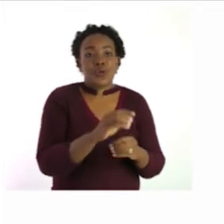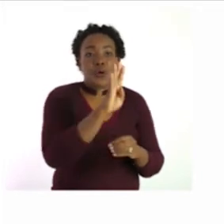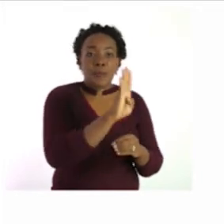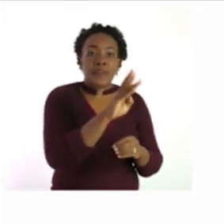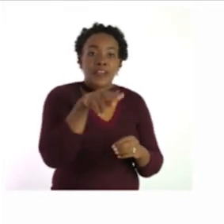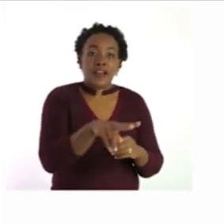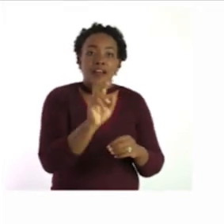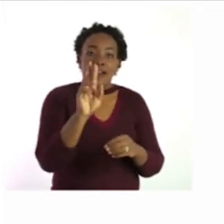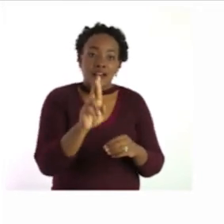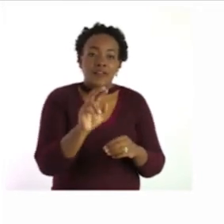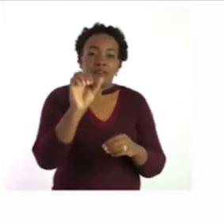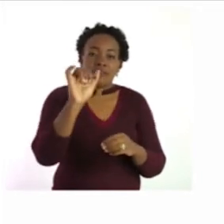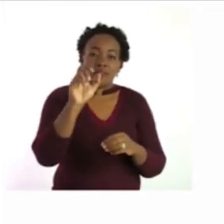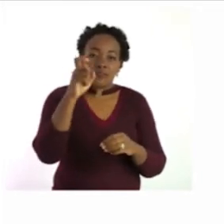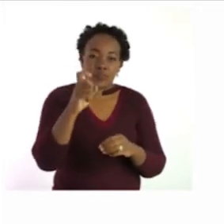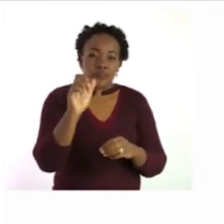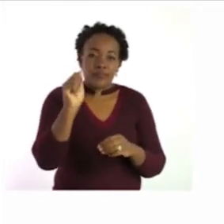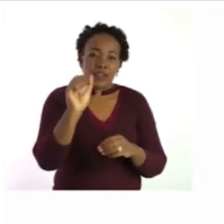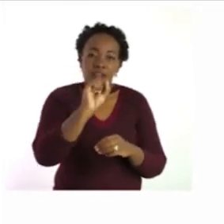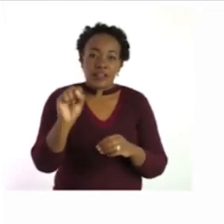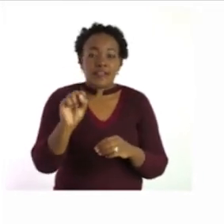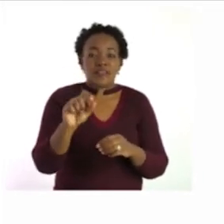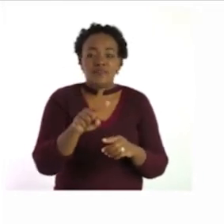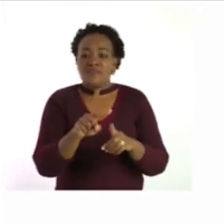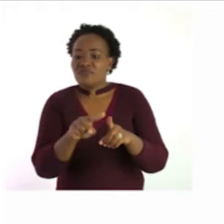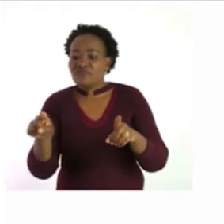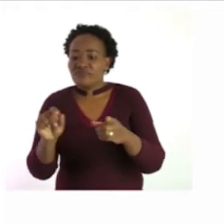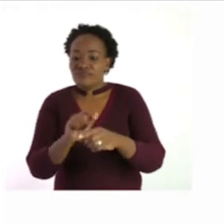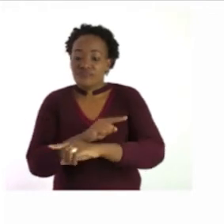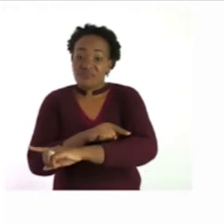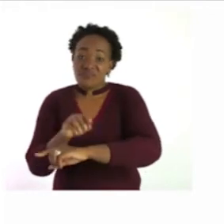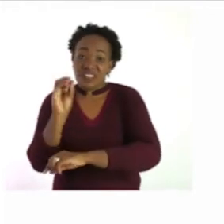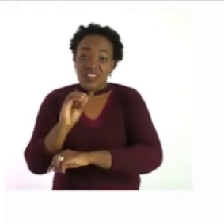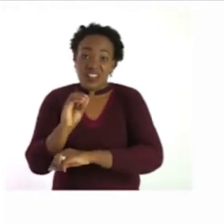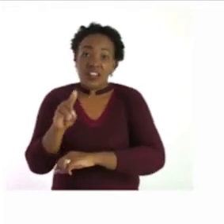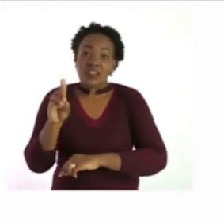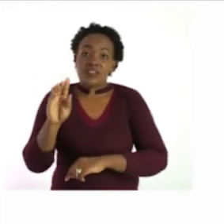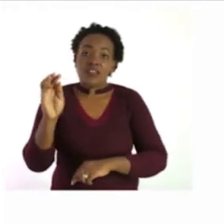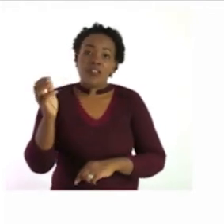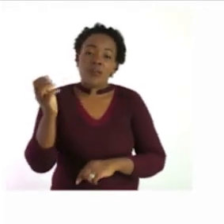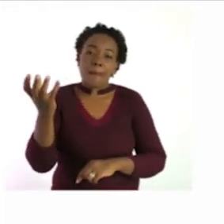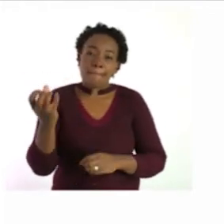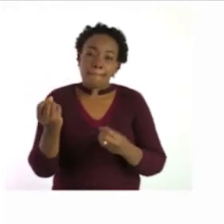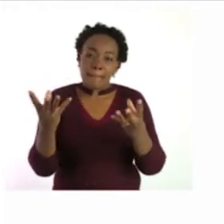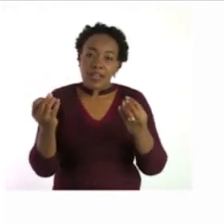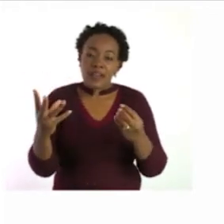two with you the first equation is baruxas dash